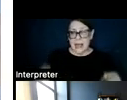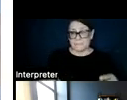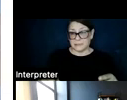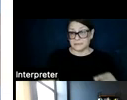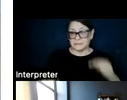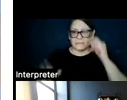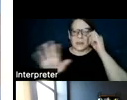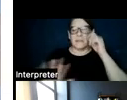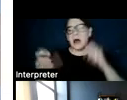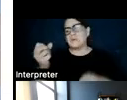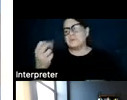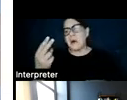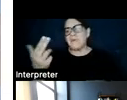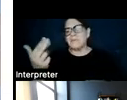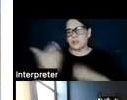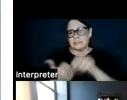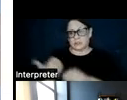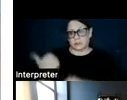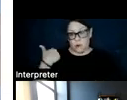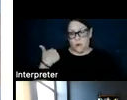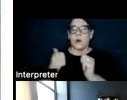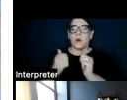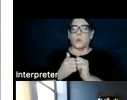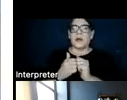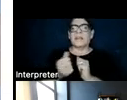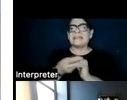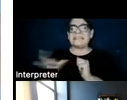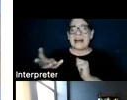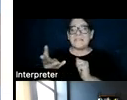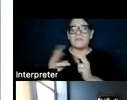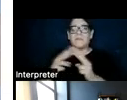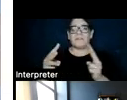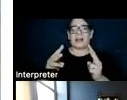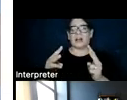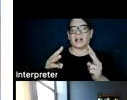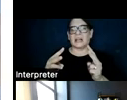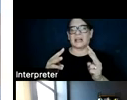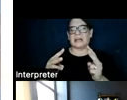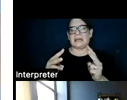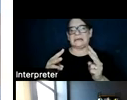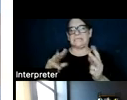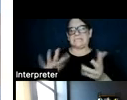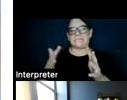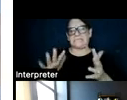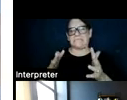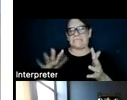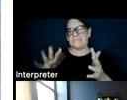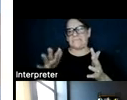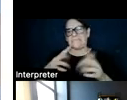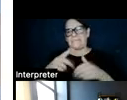12, 13 years ago with a handful of very poorly cited projects. In California,